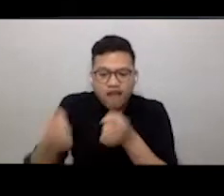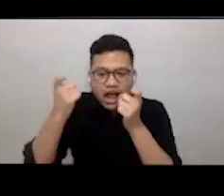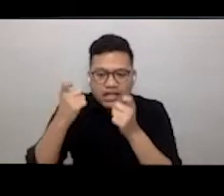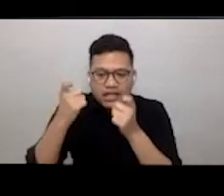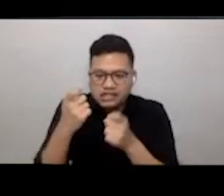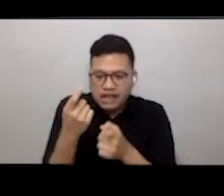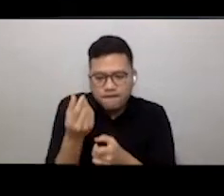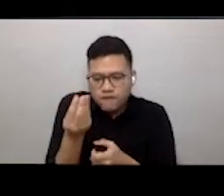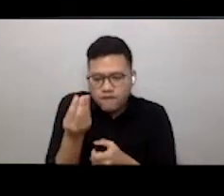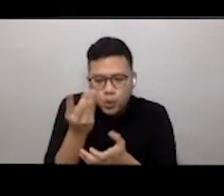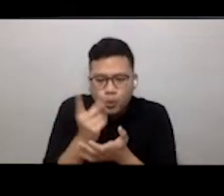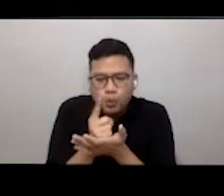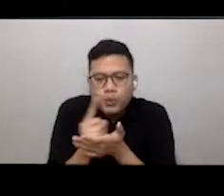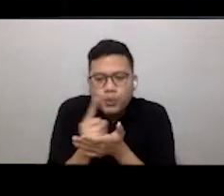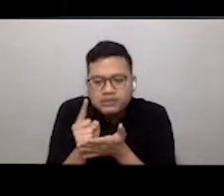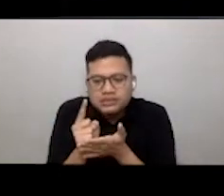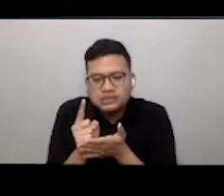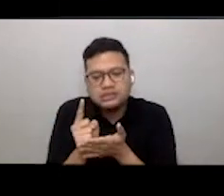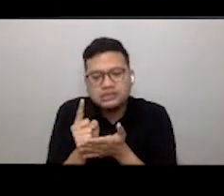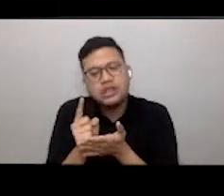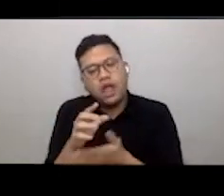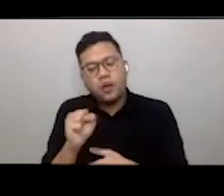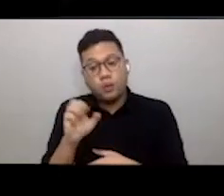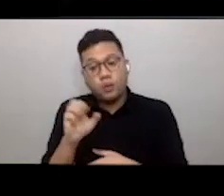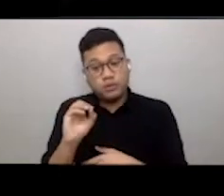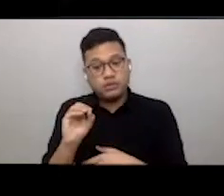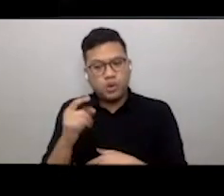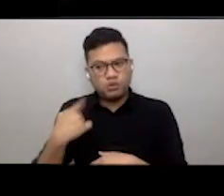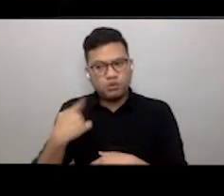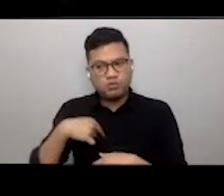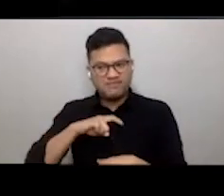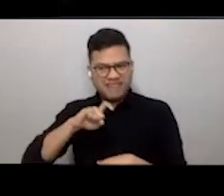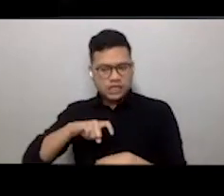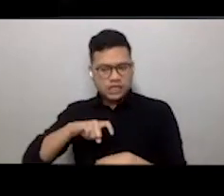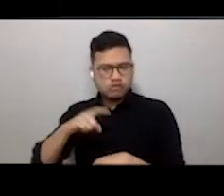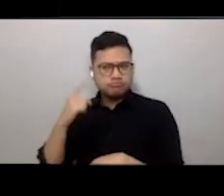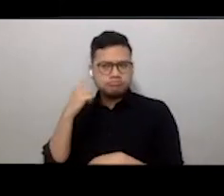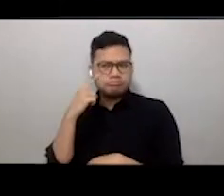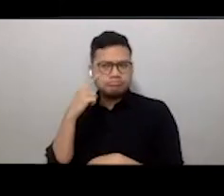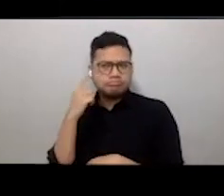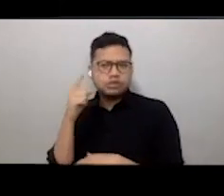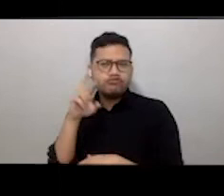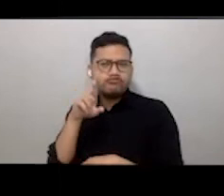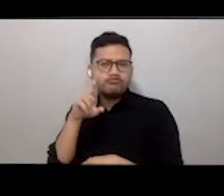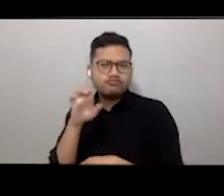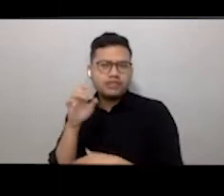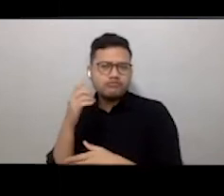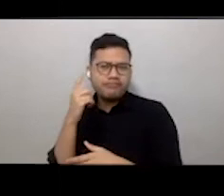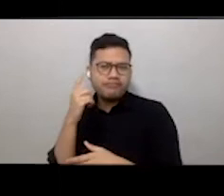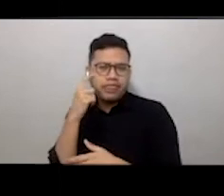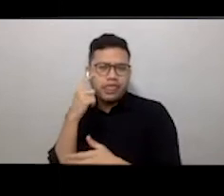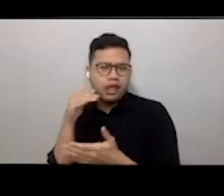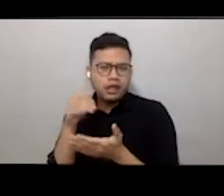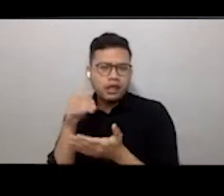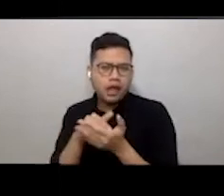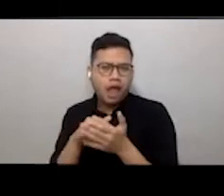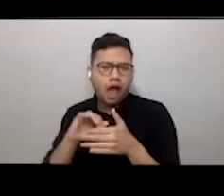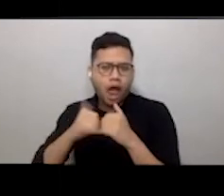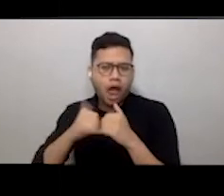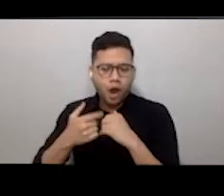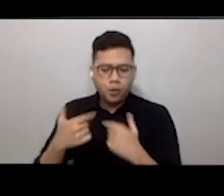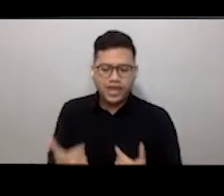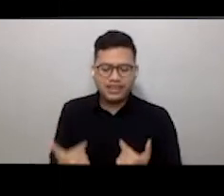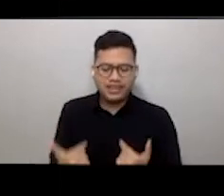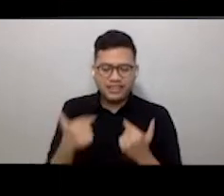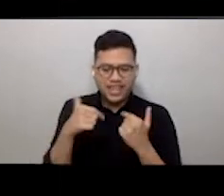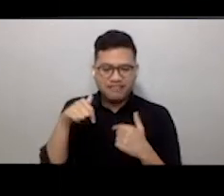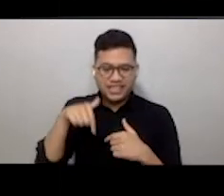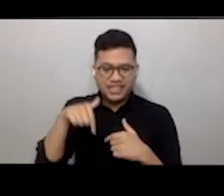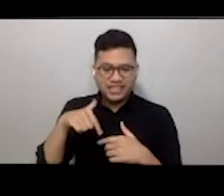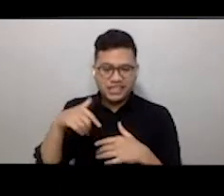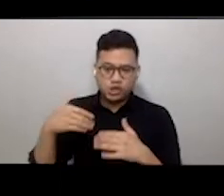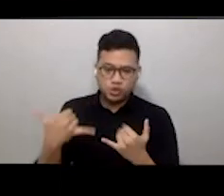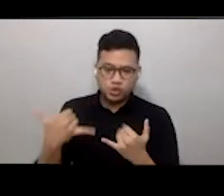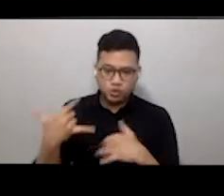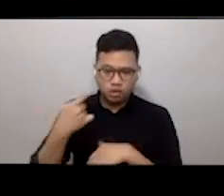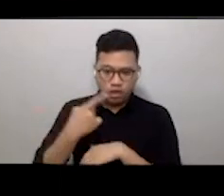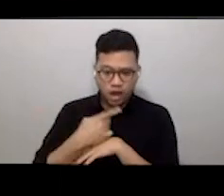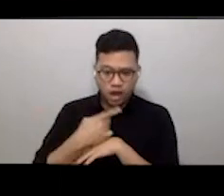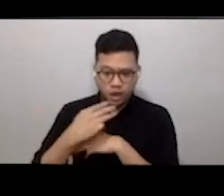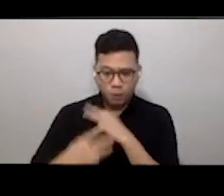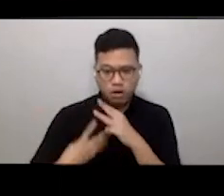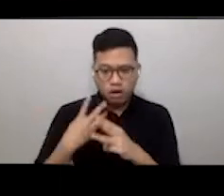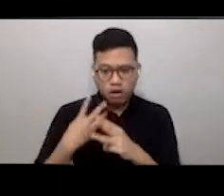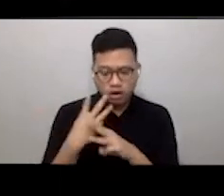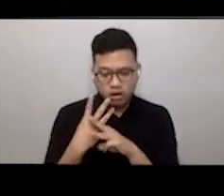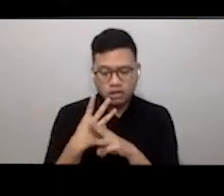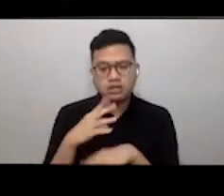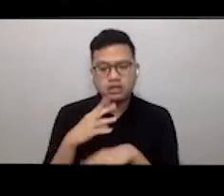opportunity in a moment where we can really rethink the world that we're living in. So it's